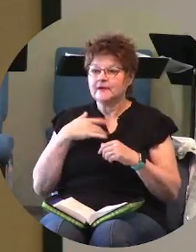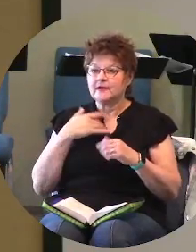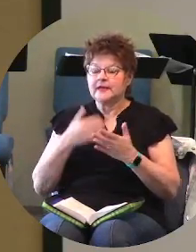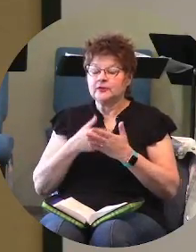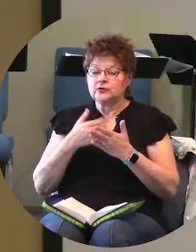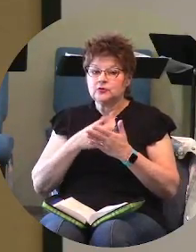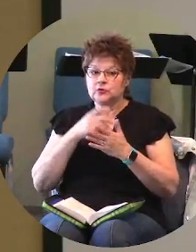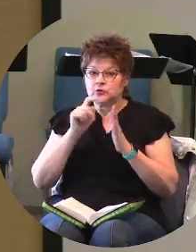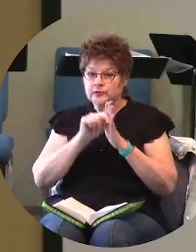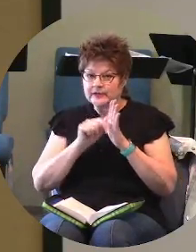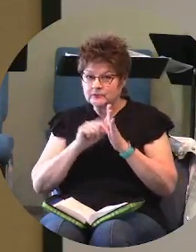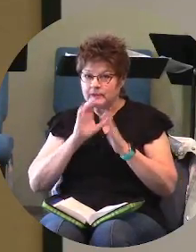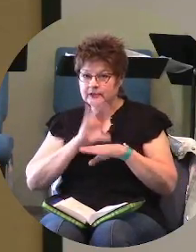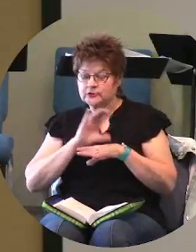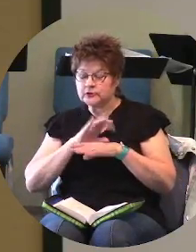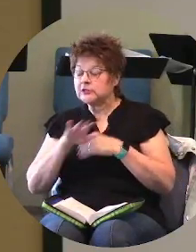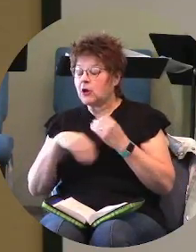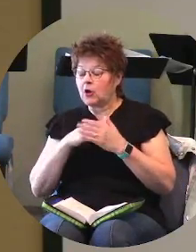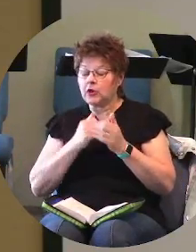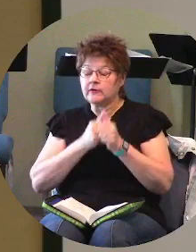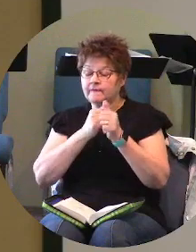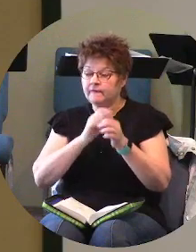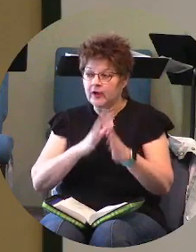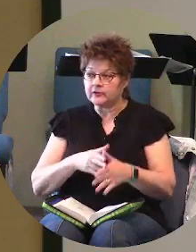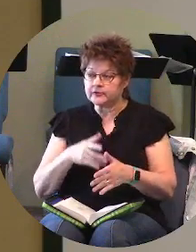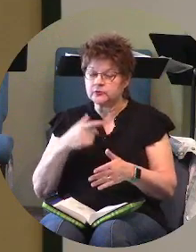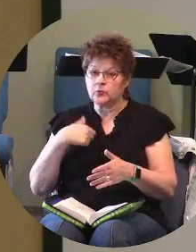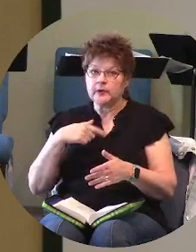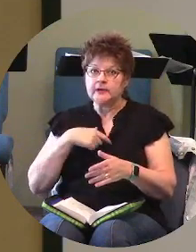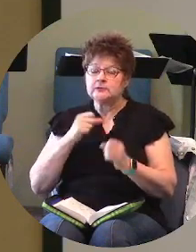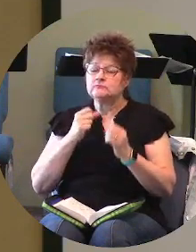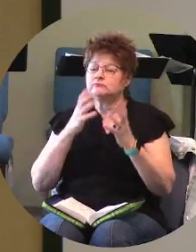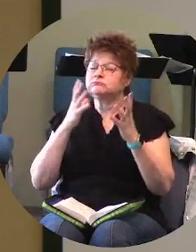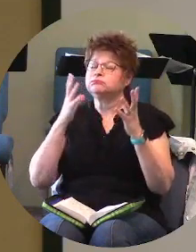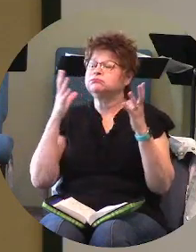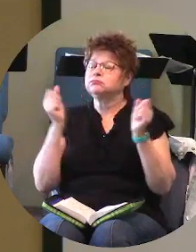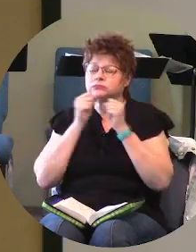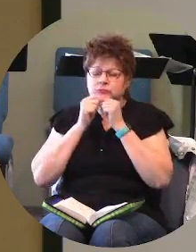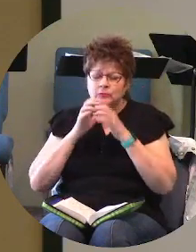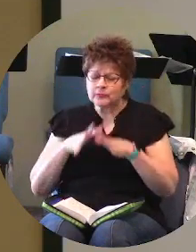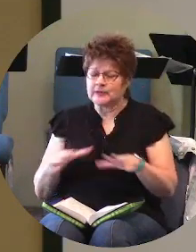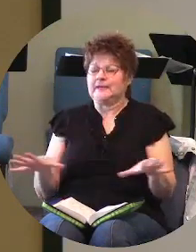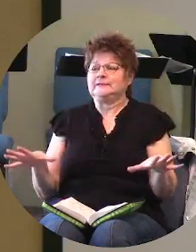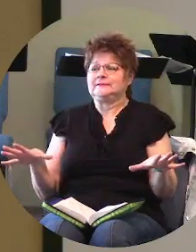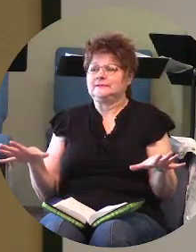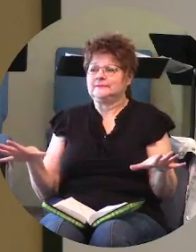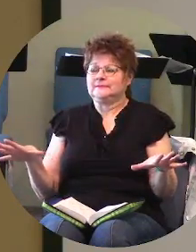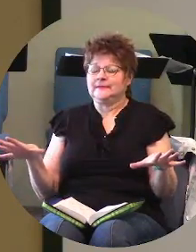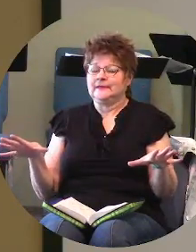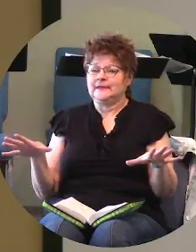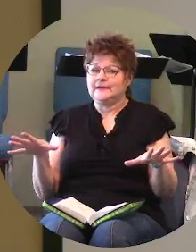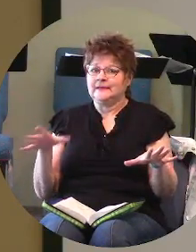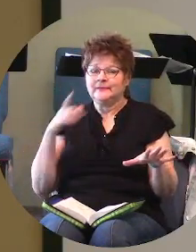church and all that follows we are we are so blessed beyond measure because jesus